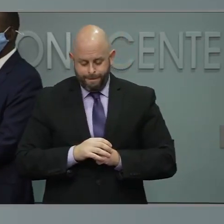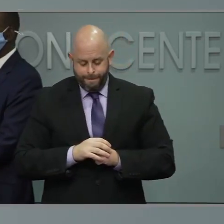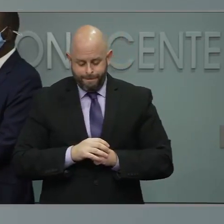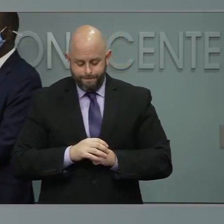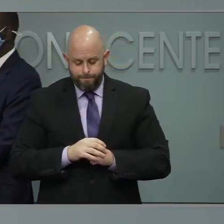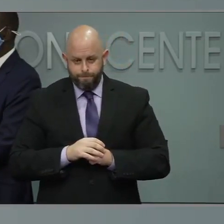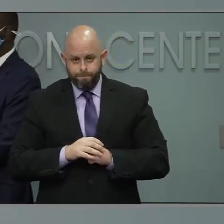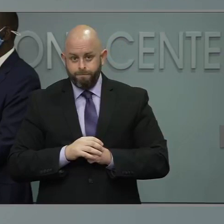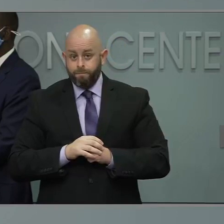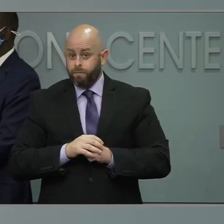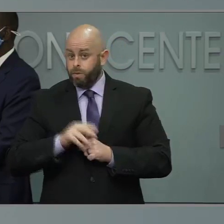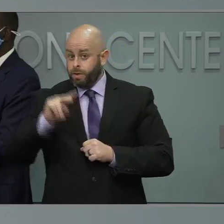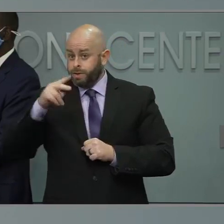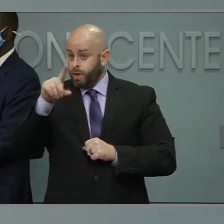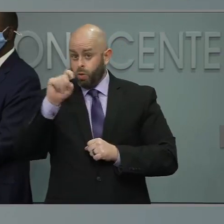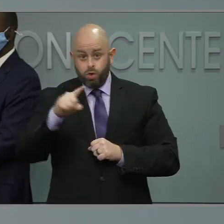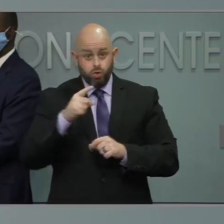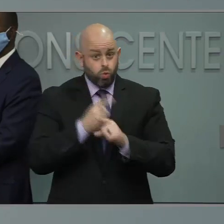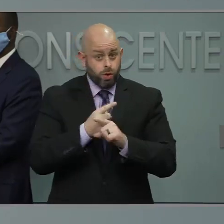And you have a follow up, I think.